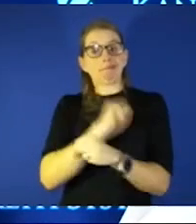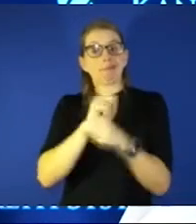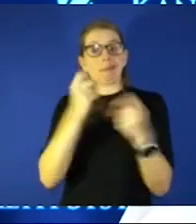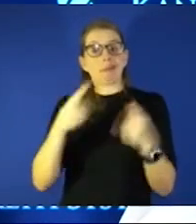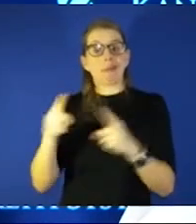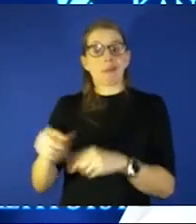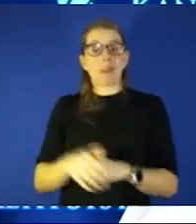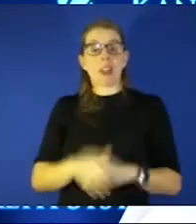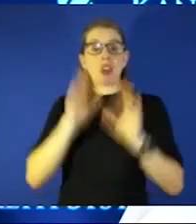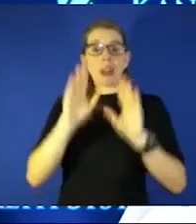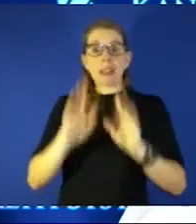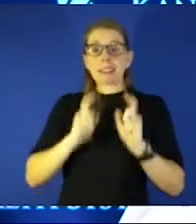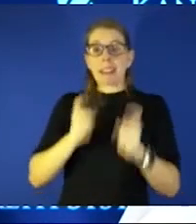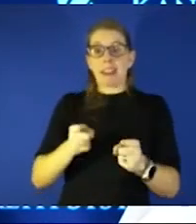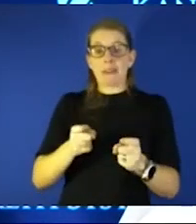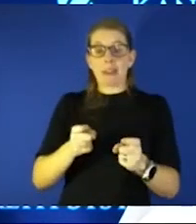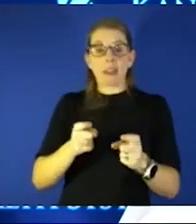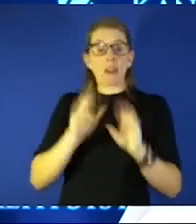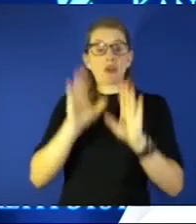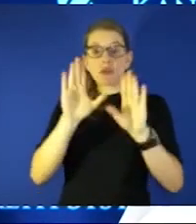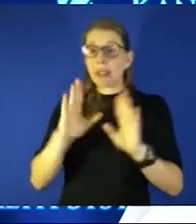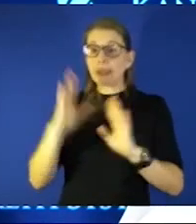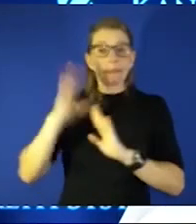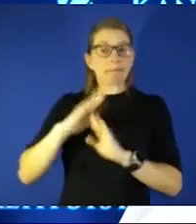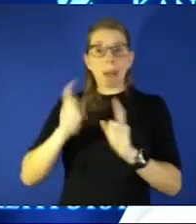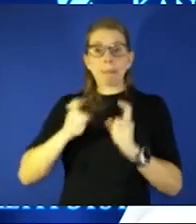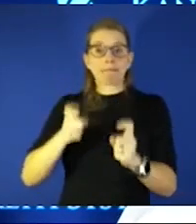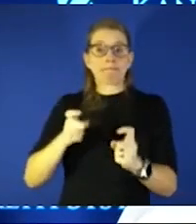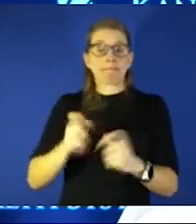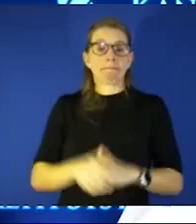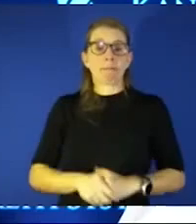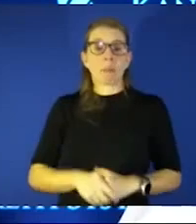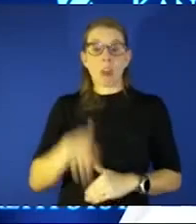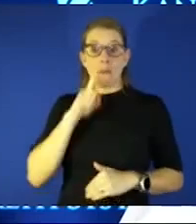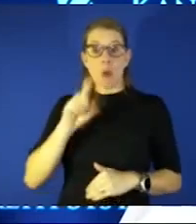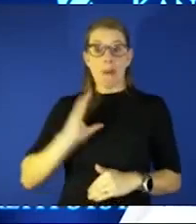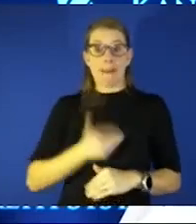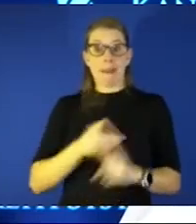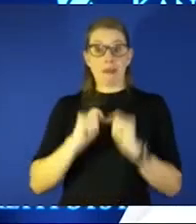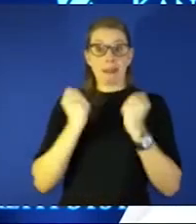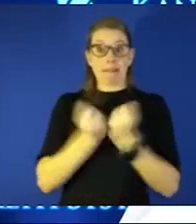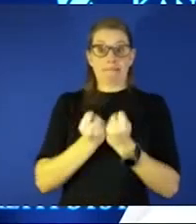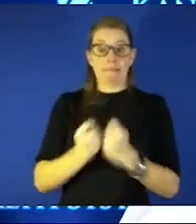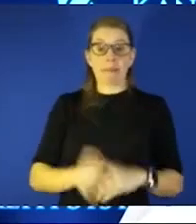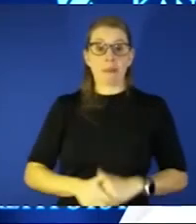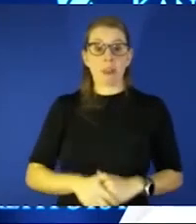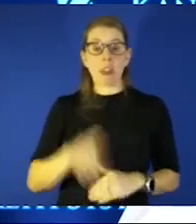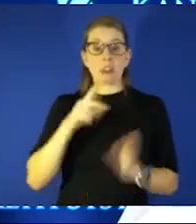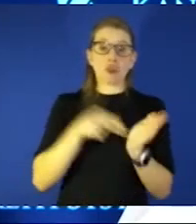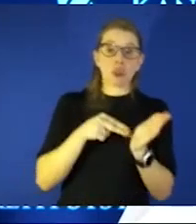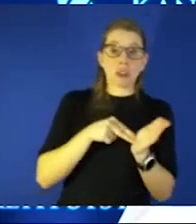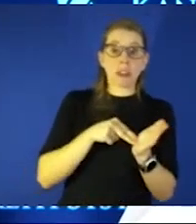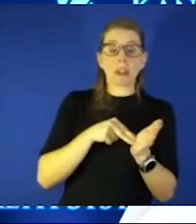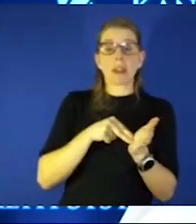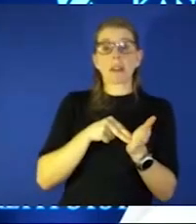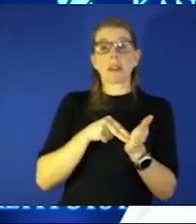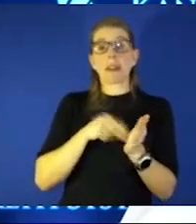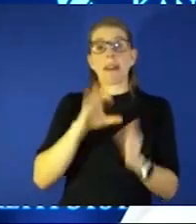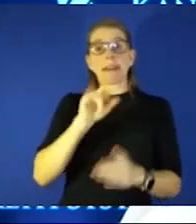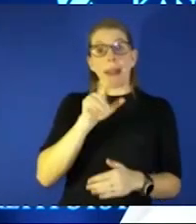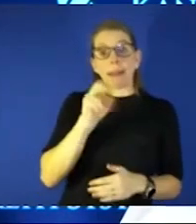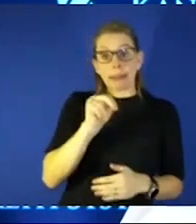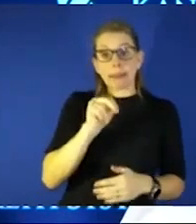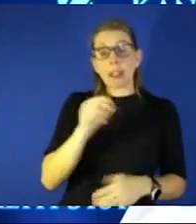the greatest gift for our teams for the nursing for caitlin for grant